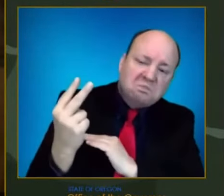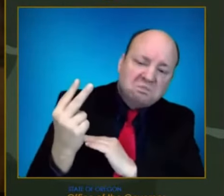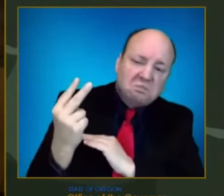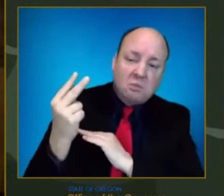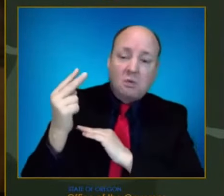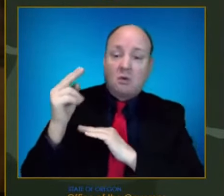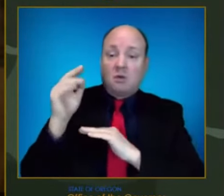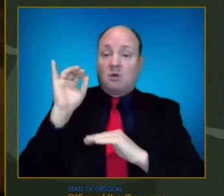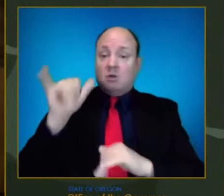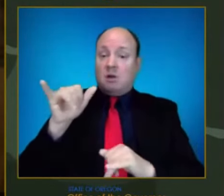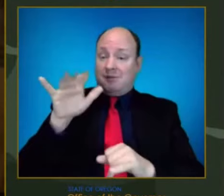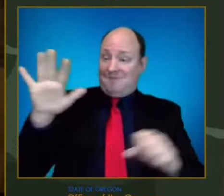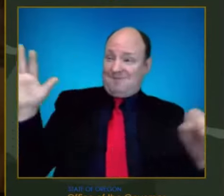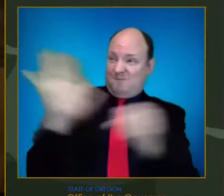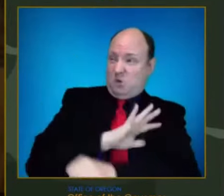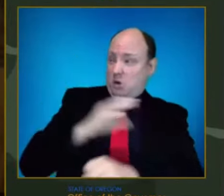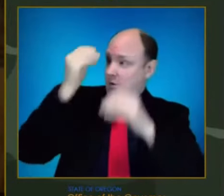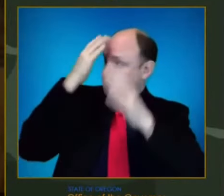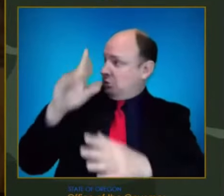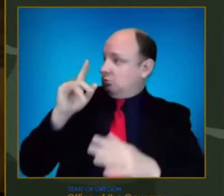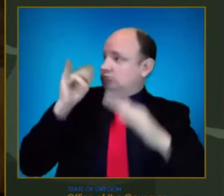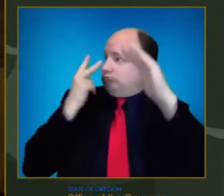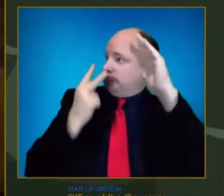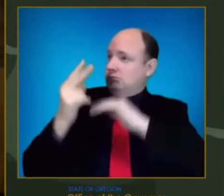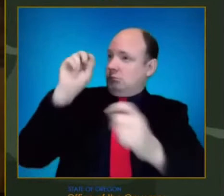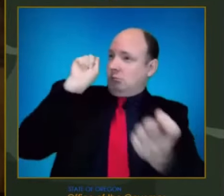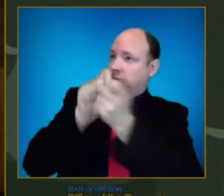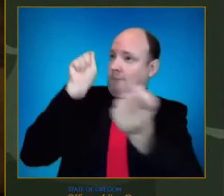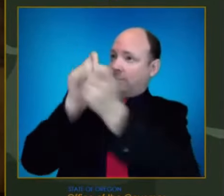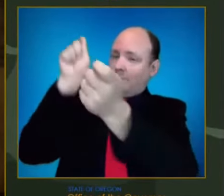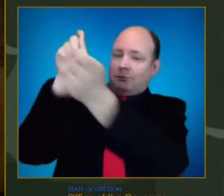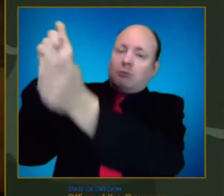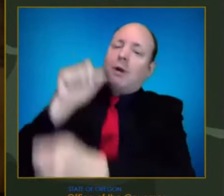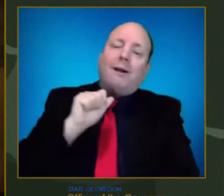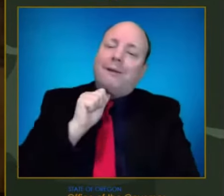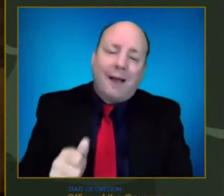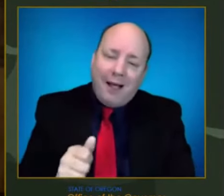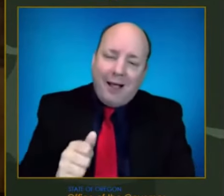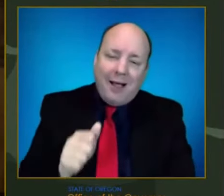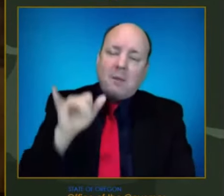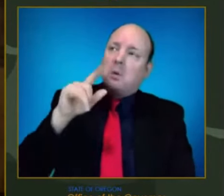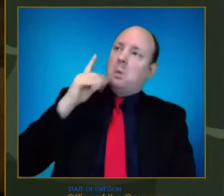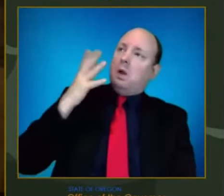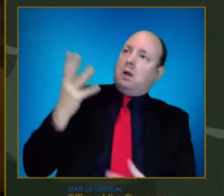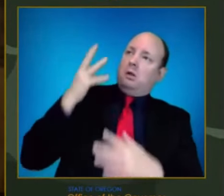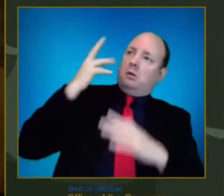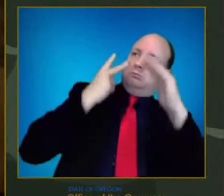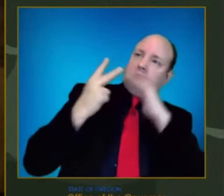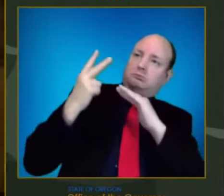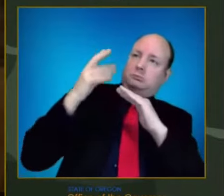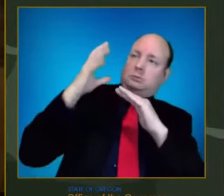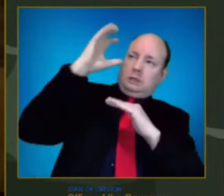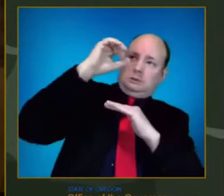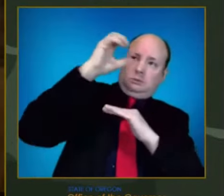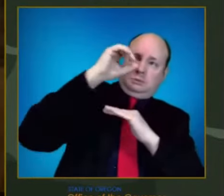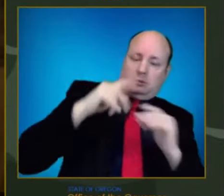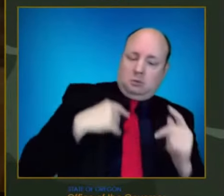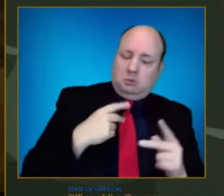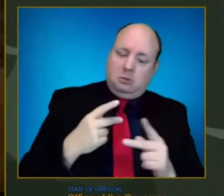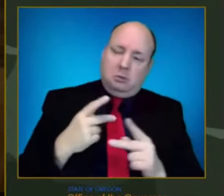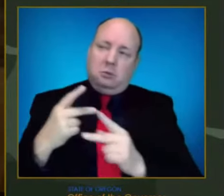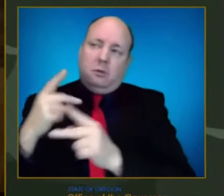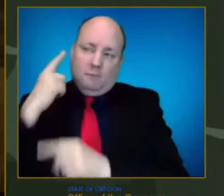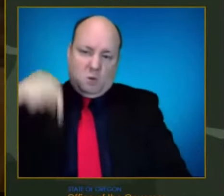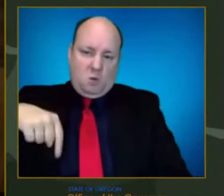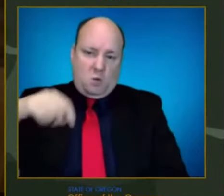extrapolate up for Oregon. I would say the peak size is the one that I'm most uncertain of. The speed at